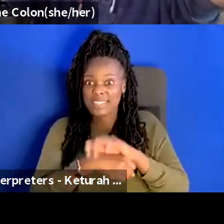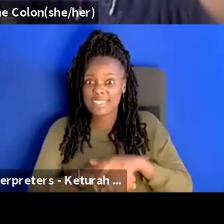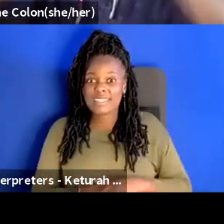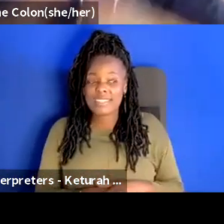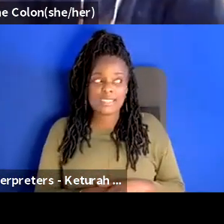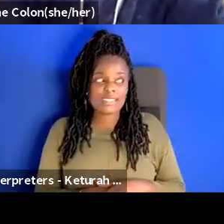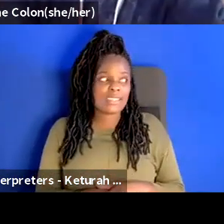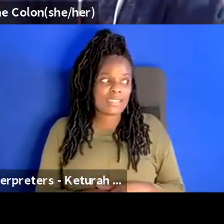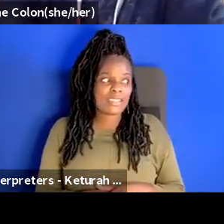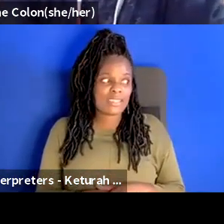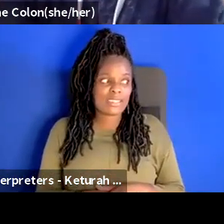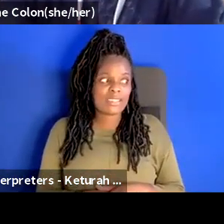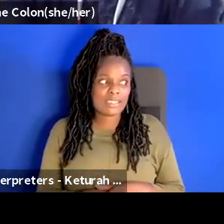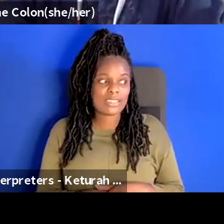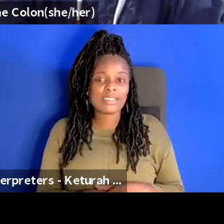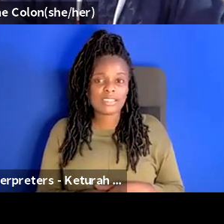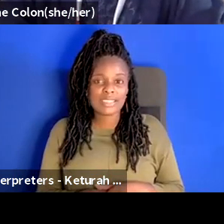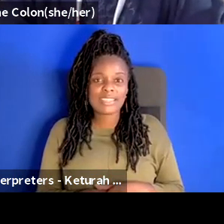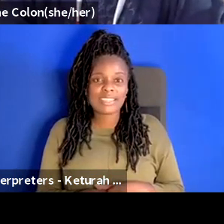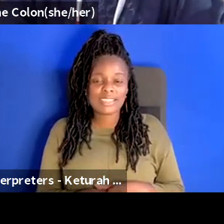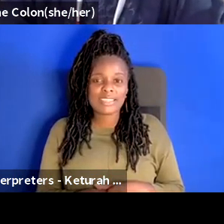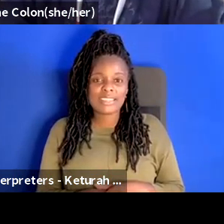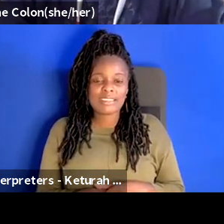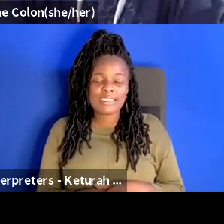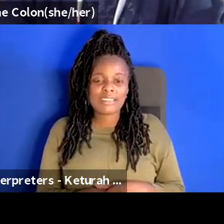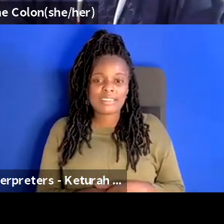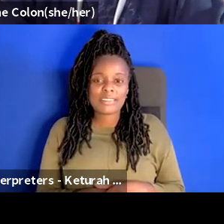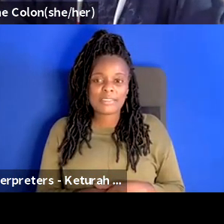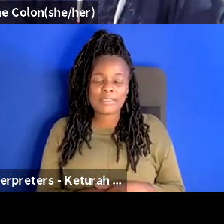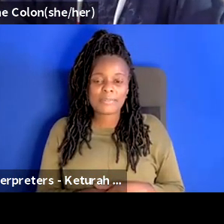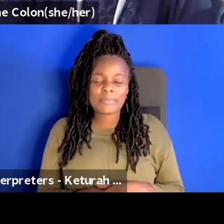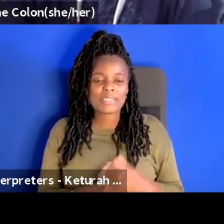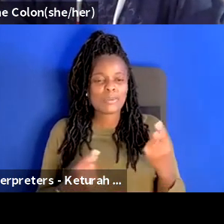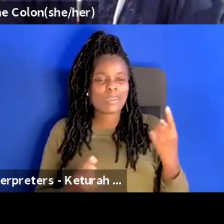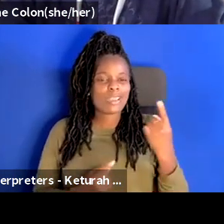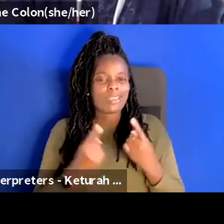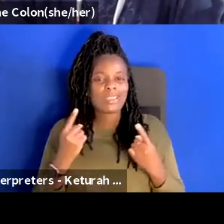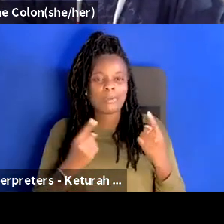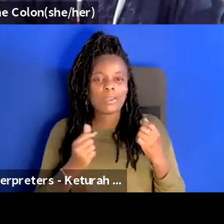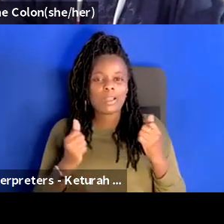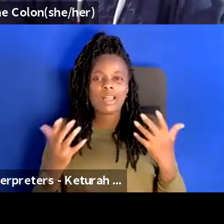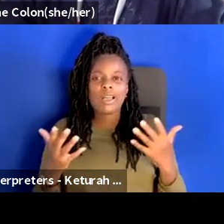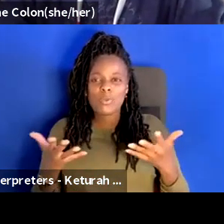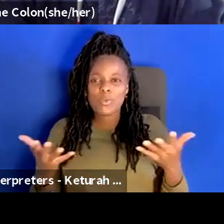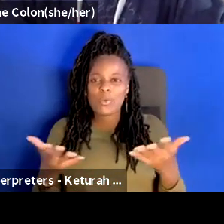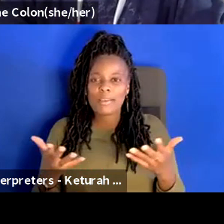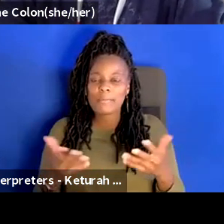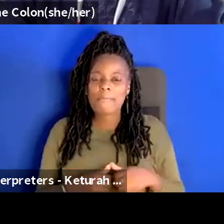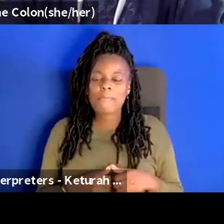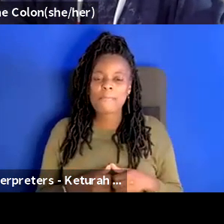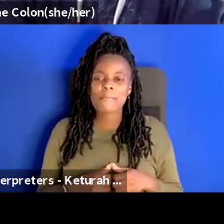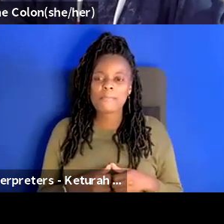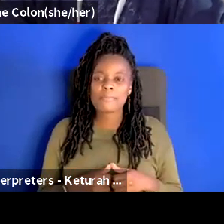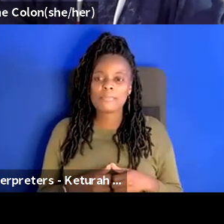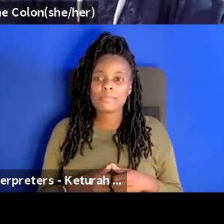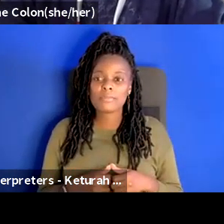before the difference between safety and comfort the thing that that i think about a lot with returning to a space post-covid is that that